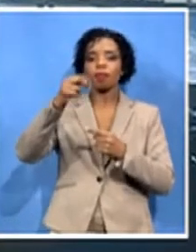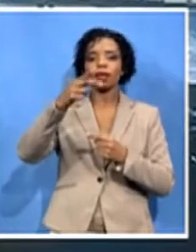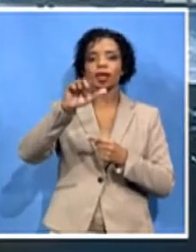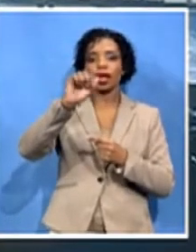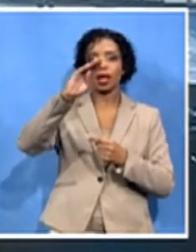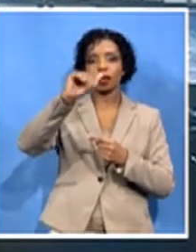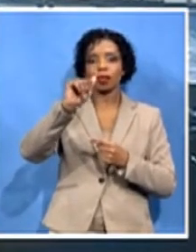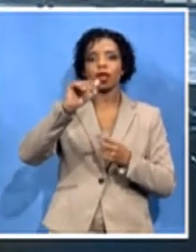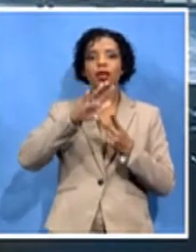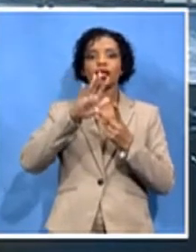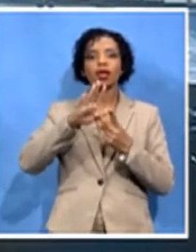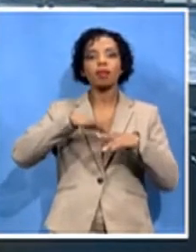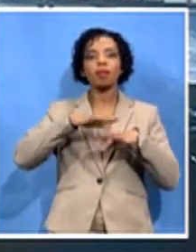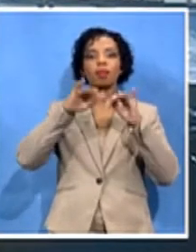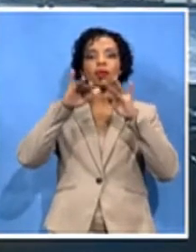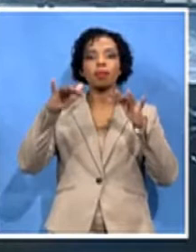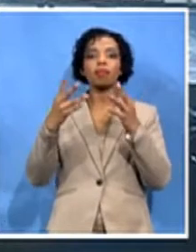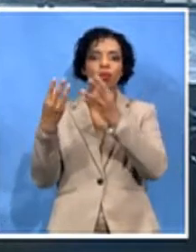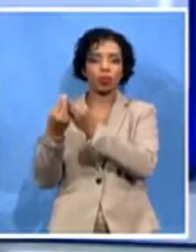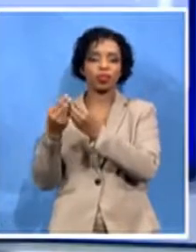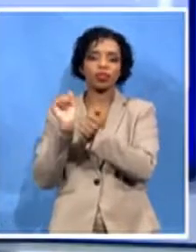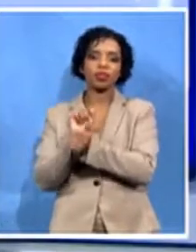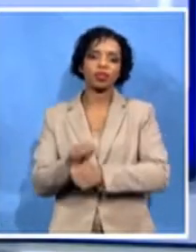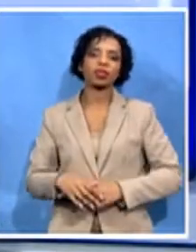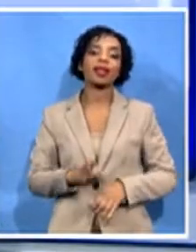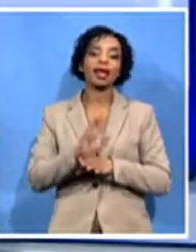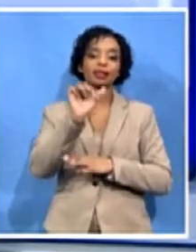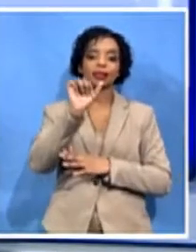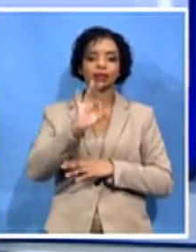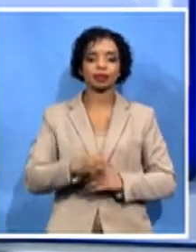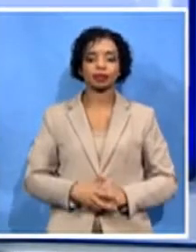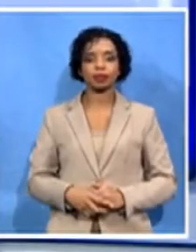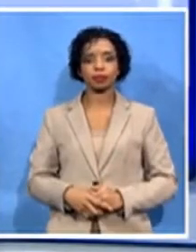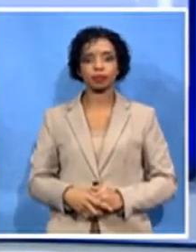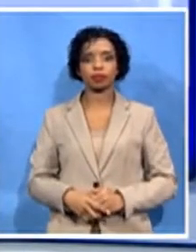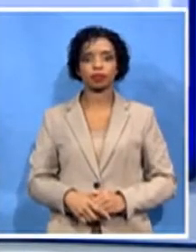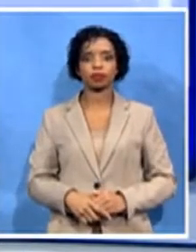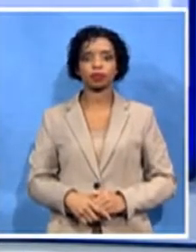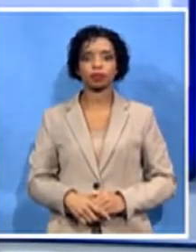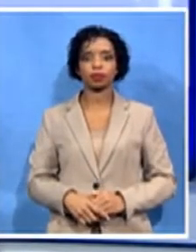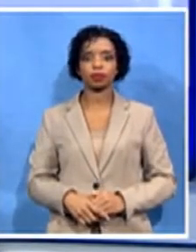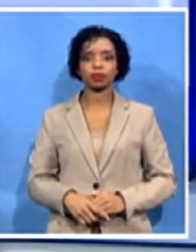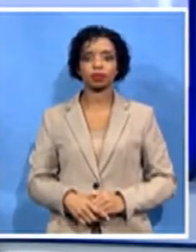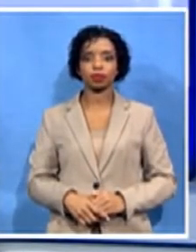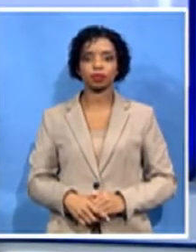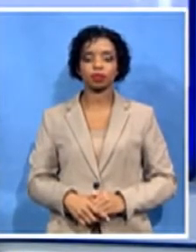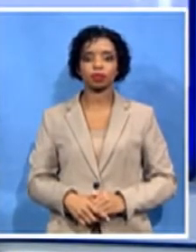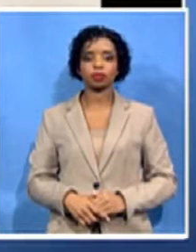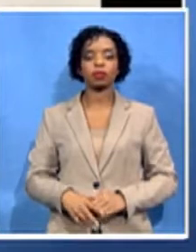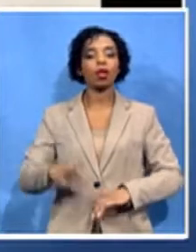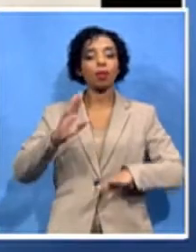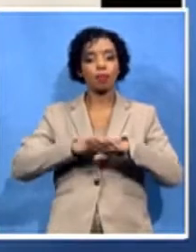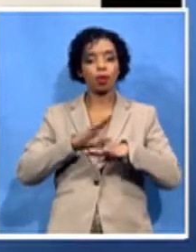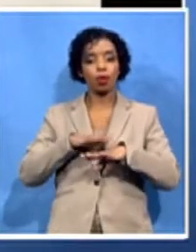Ngonji, SABC News, Port Elizabeth. And now for more on that story, we welcome the Speaker of the Eastern Cape